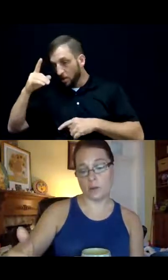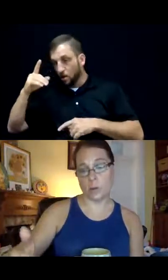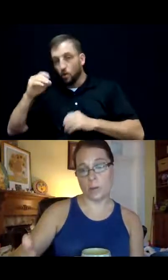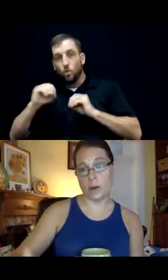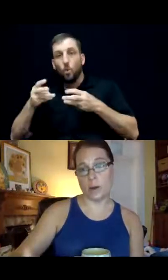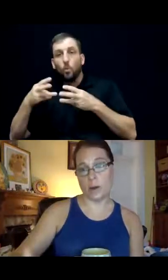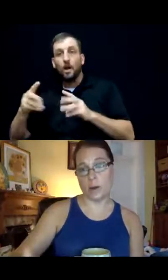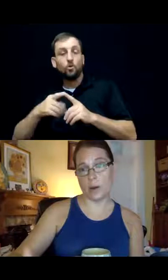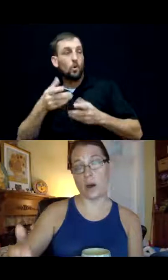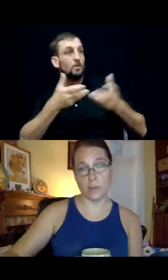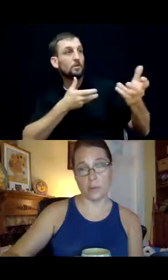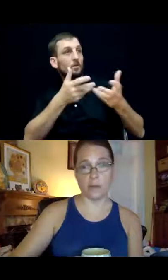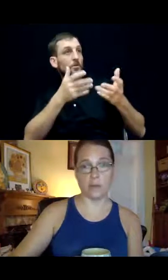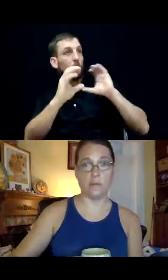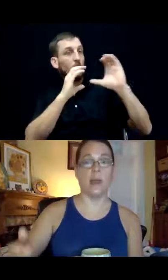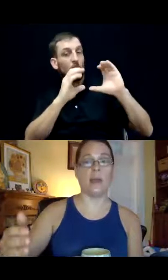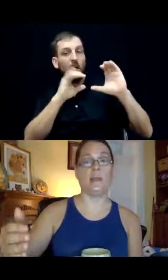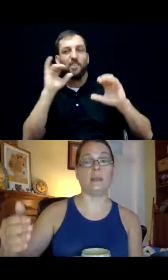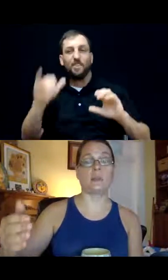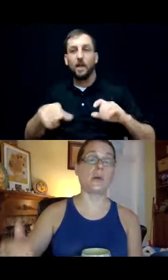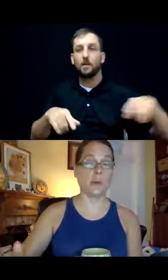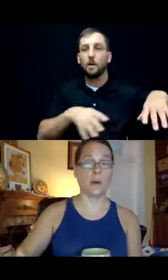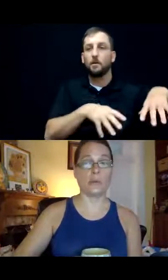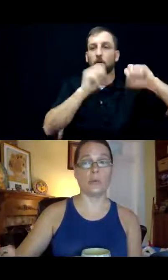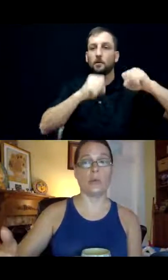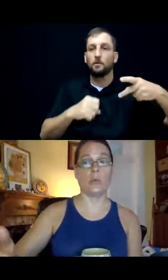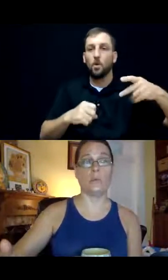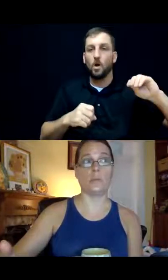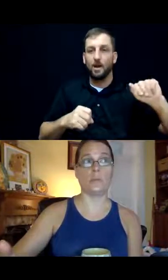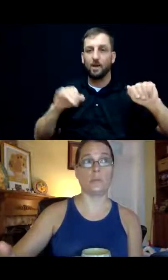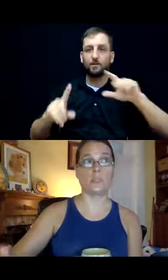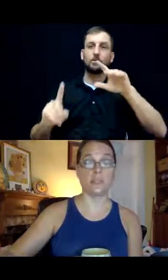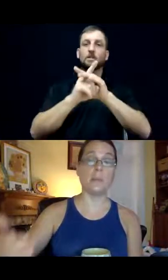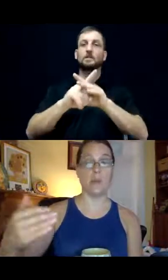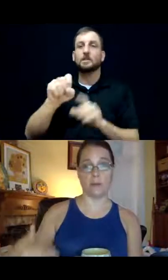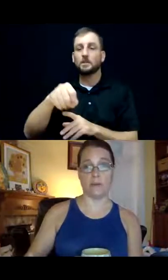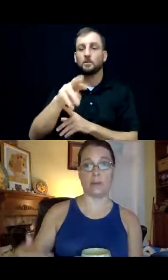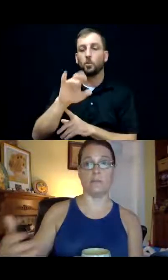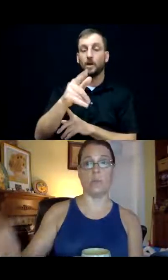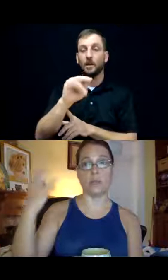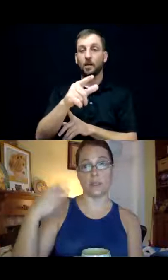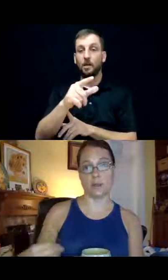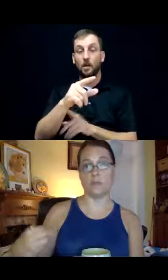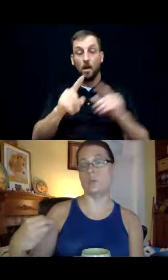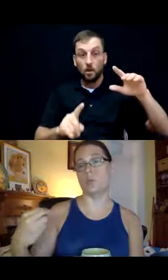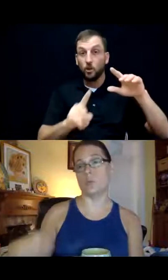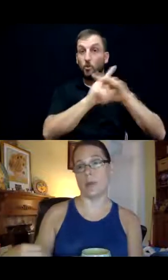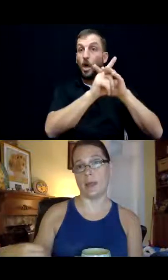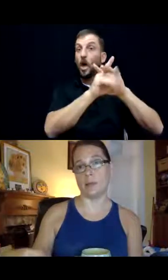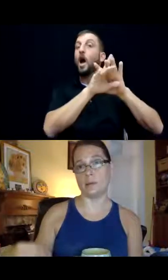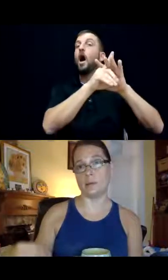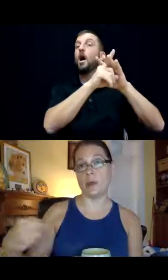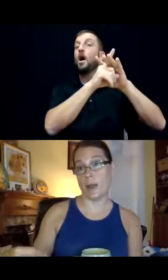that is when the power of attorney would become effective. And then the springing power of attorney would stop being effective once the individual